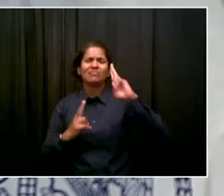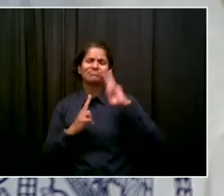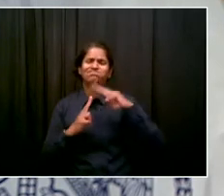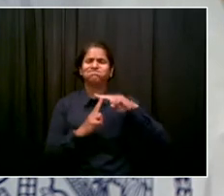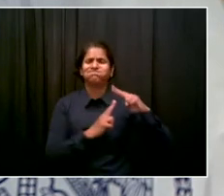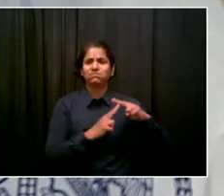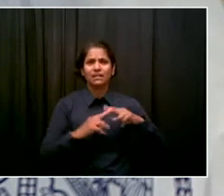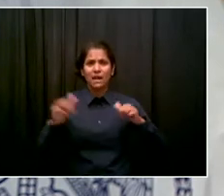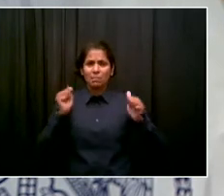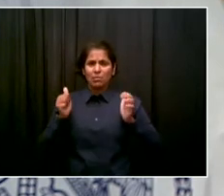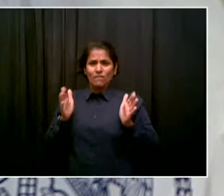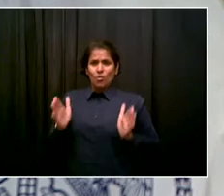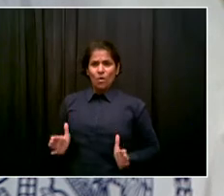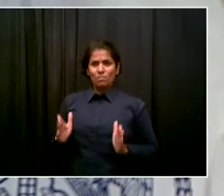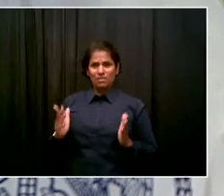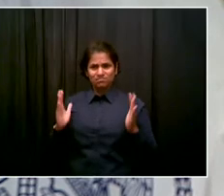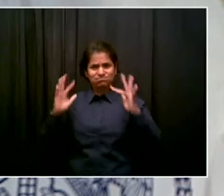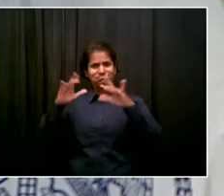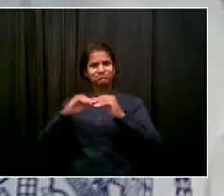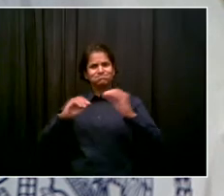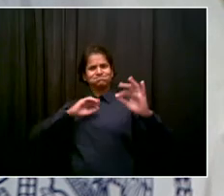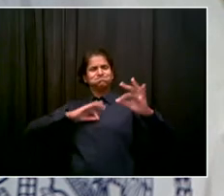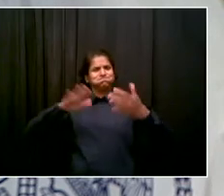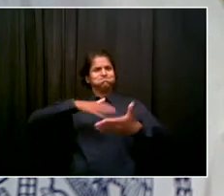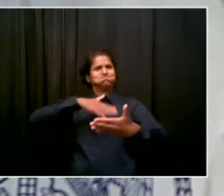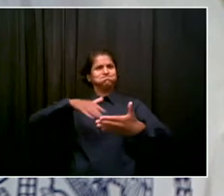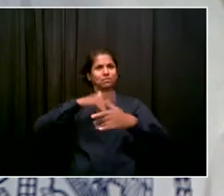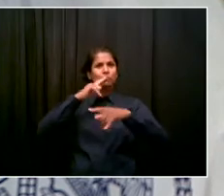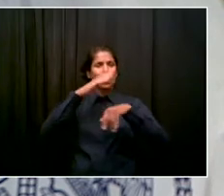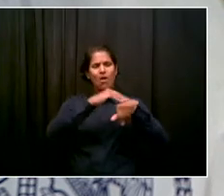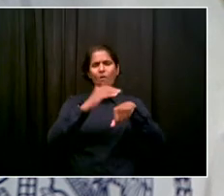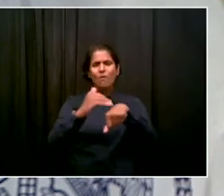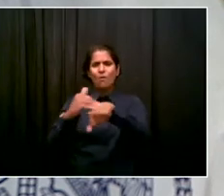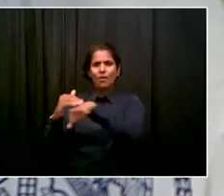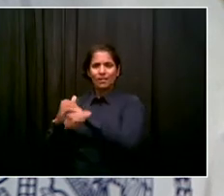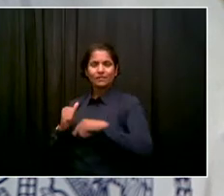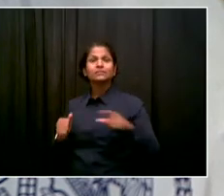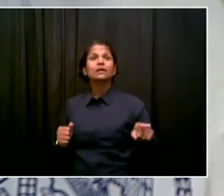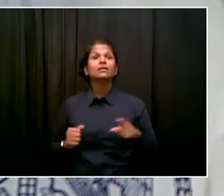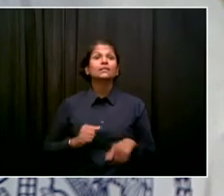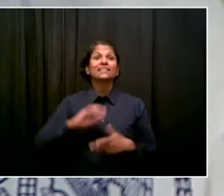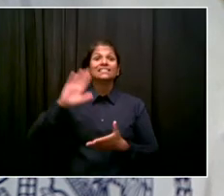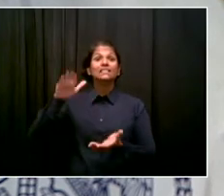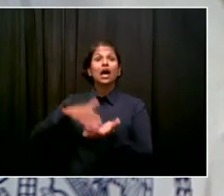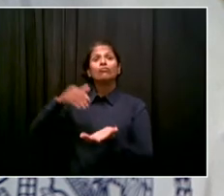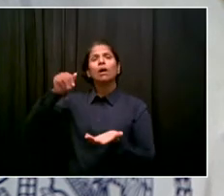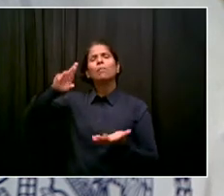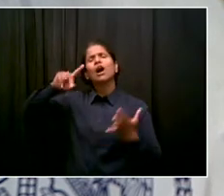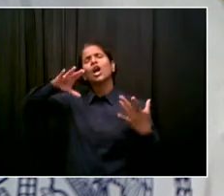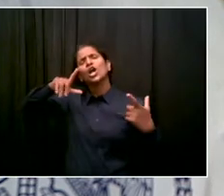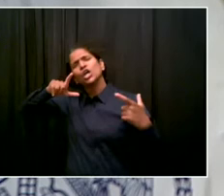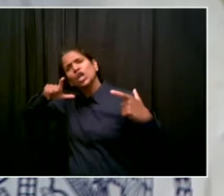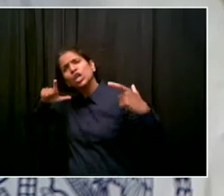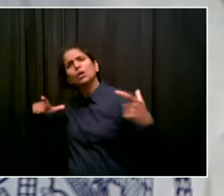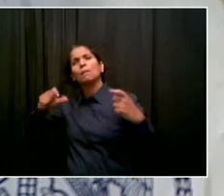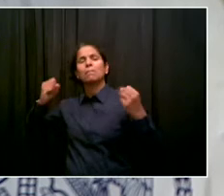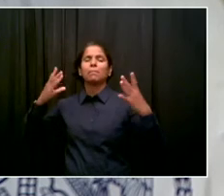Park, we're going to have a huge crowd. We're going to keep it safe. I think given what you saw just this morning